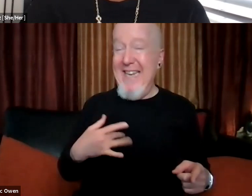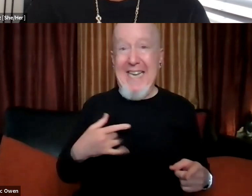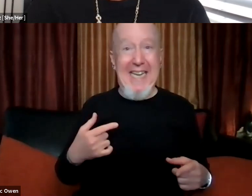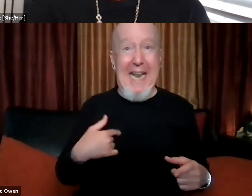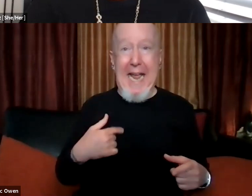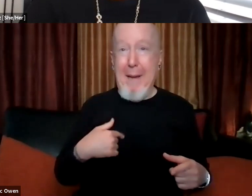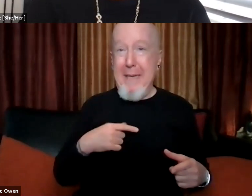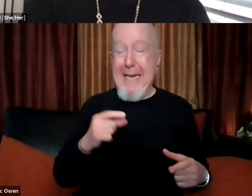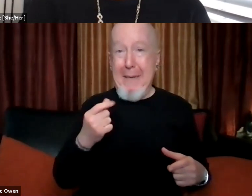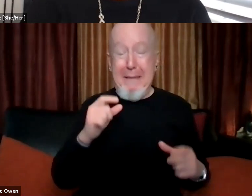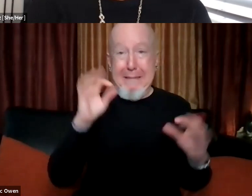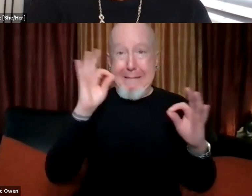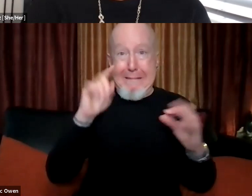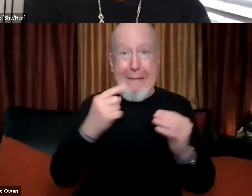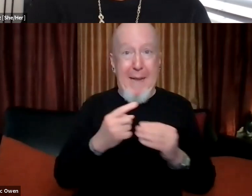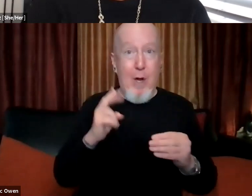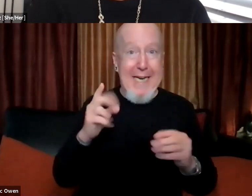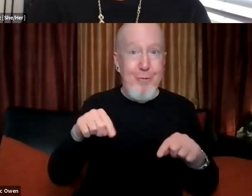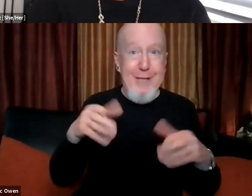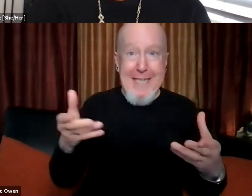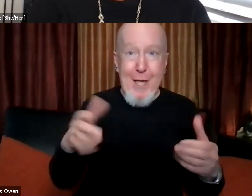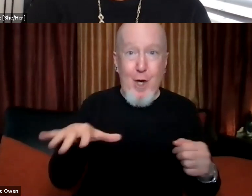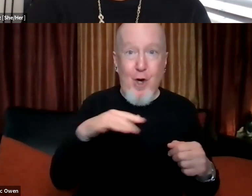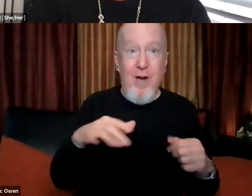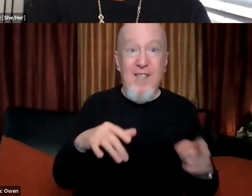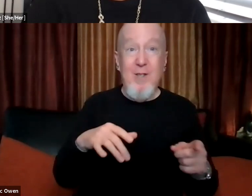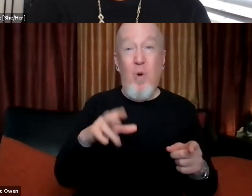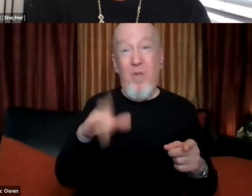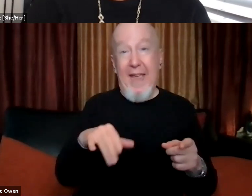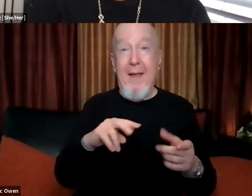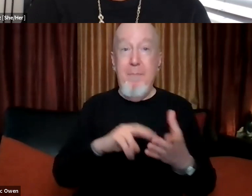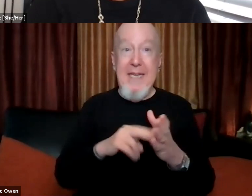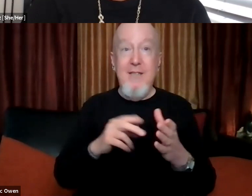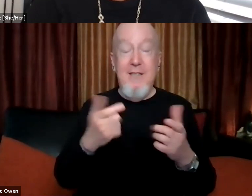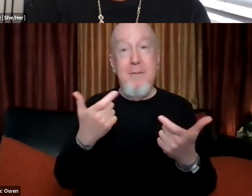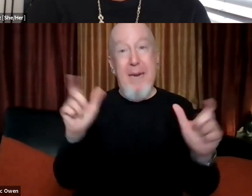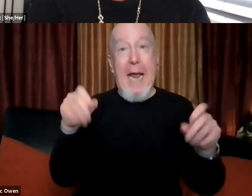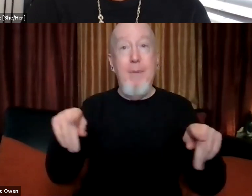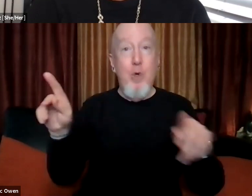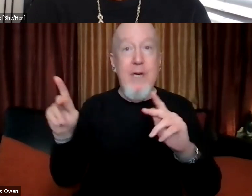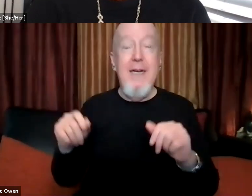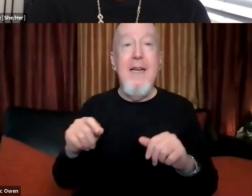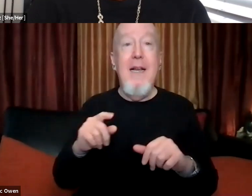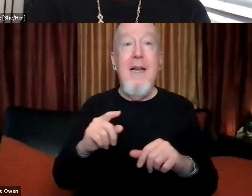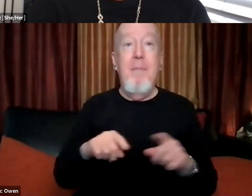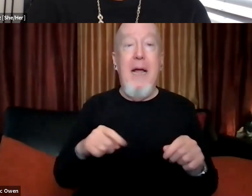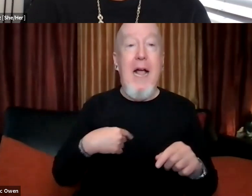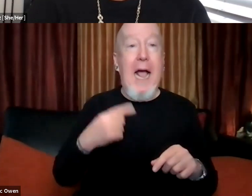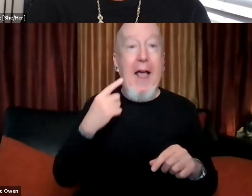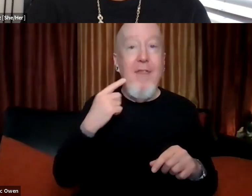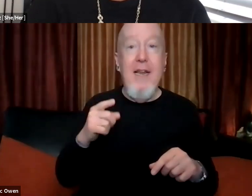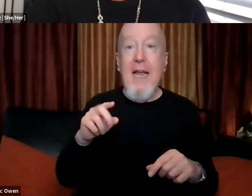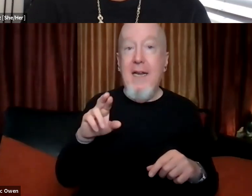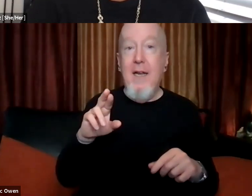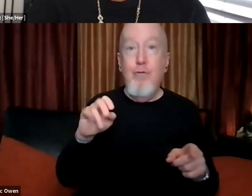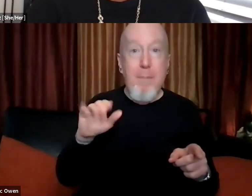And so I guess I can only say that I think that points to there being a wide field for that, but I think some of the questions you all, I mean, that you, Rebecca